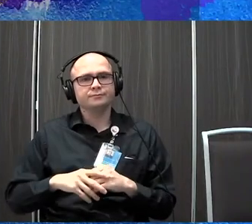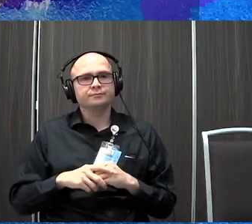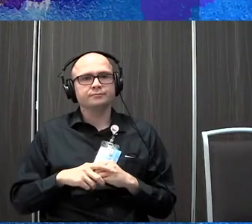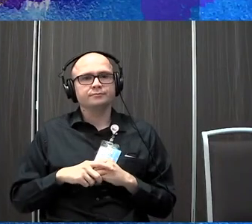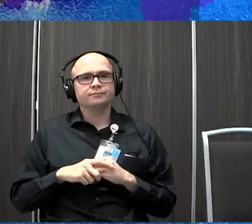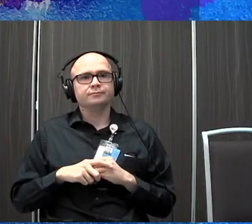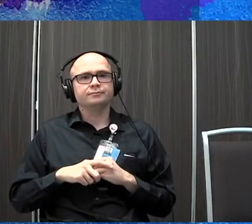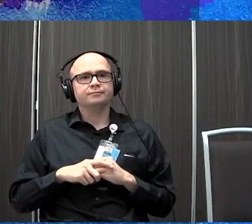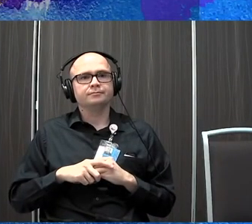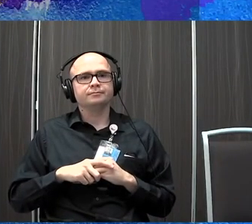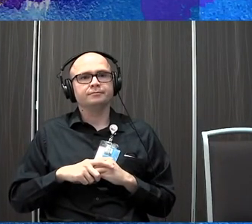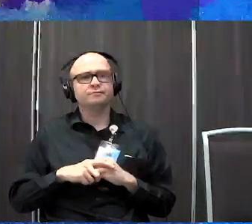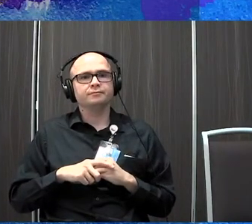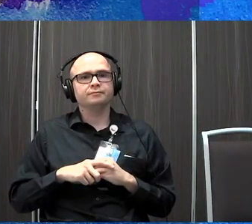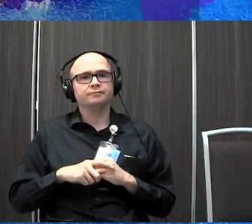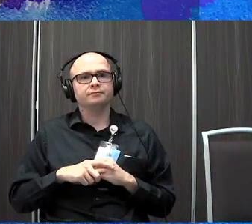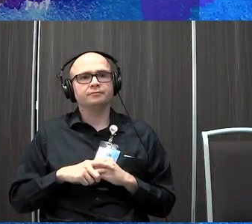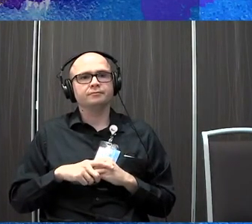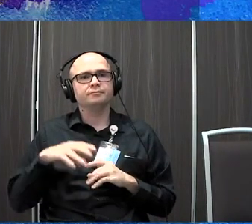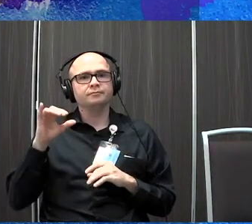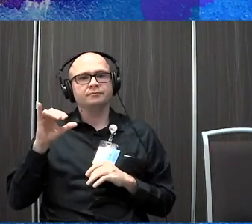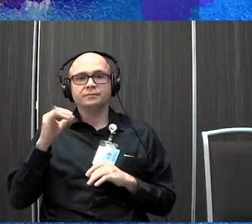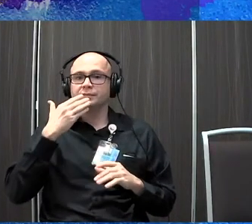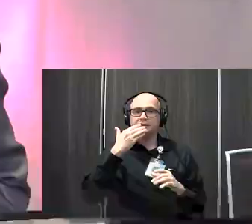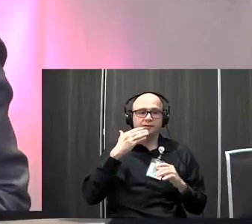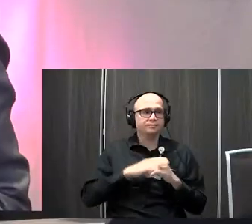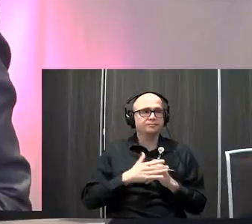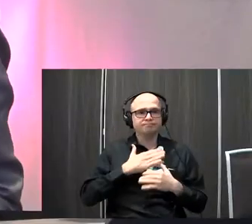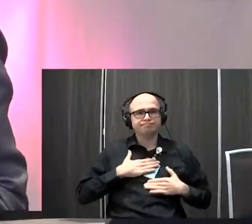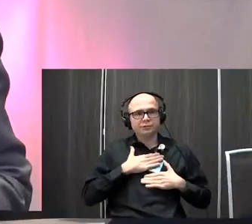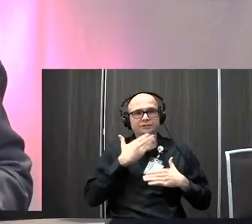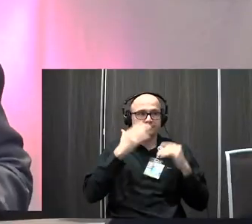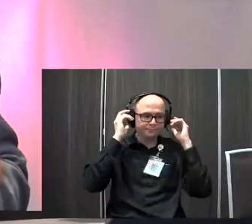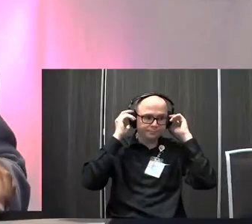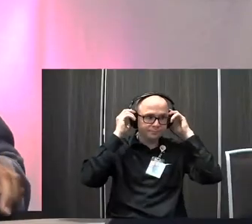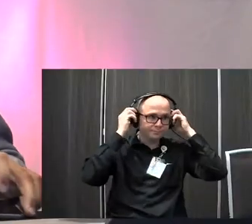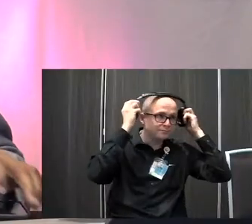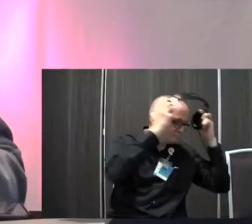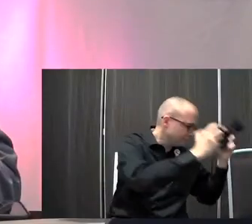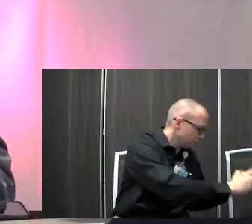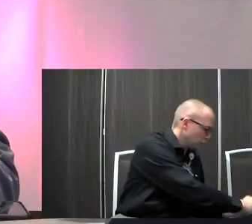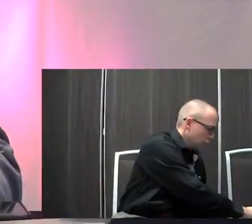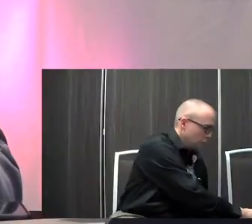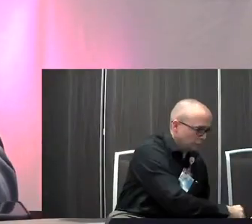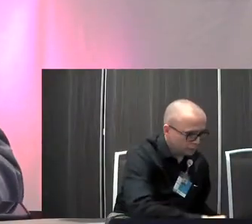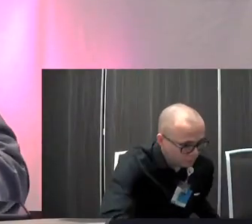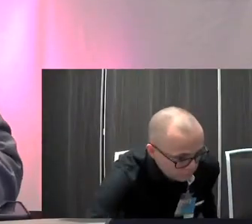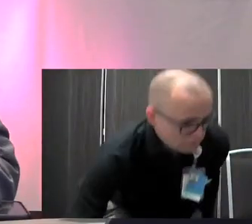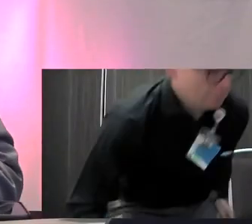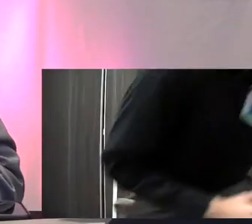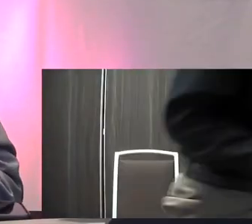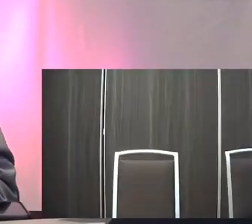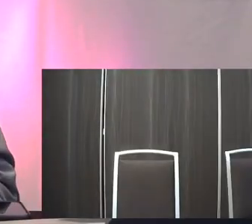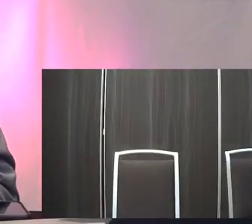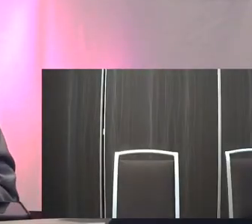they can. All right. Well, thanks, Robin. Appreciate all that. Um, you know, one of the questions we